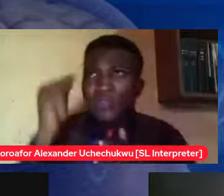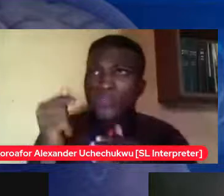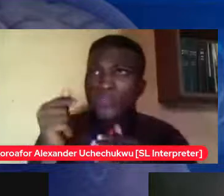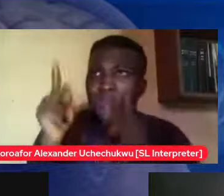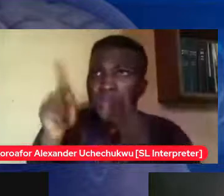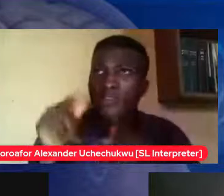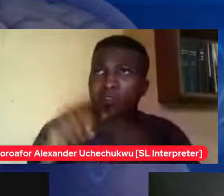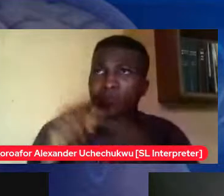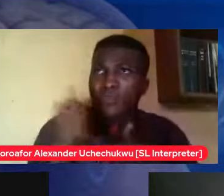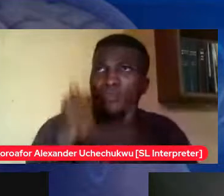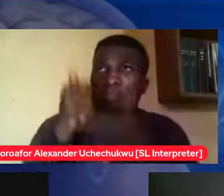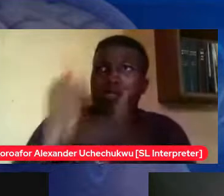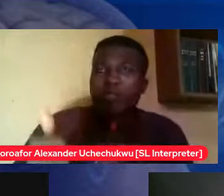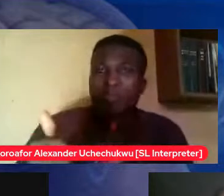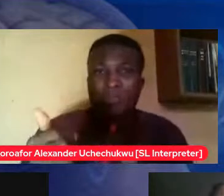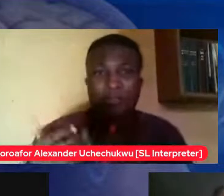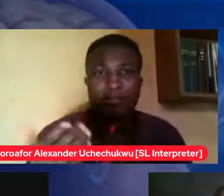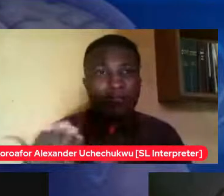giving them a chance to